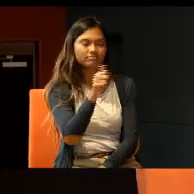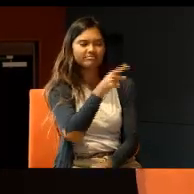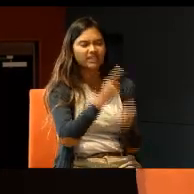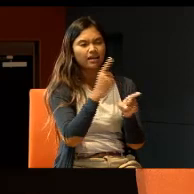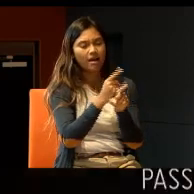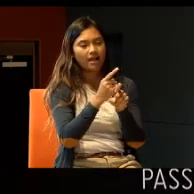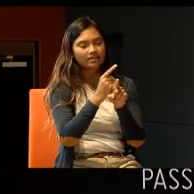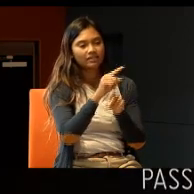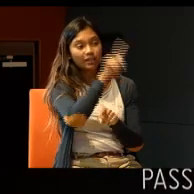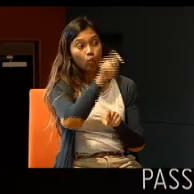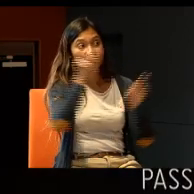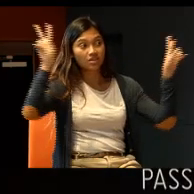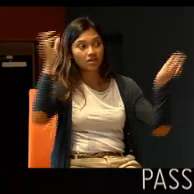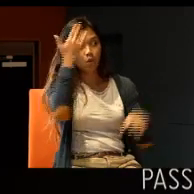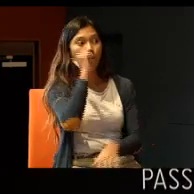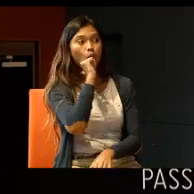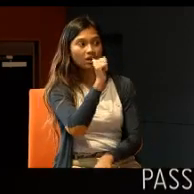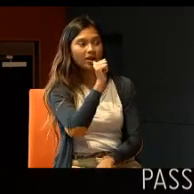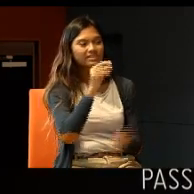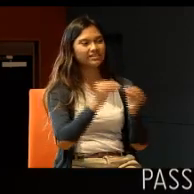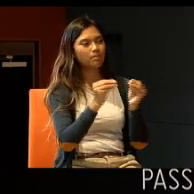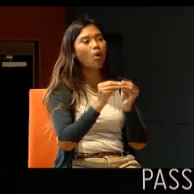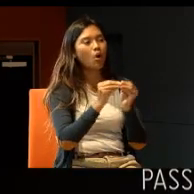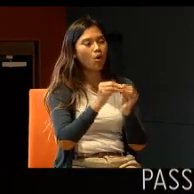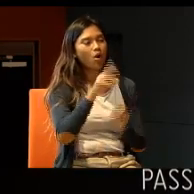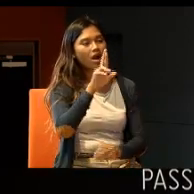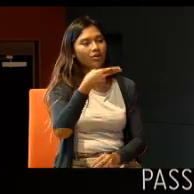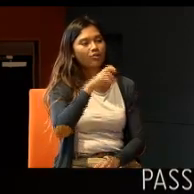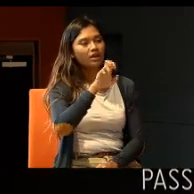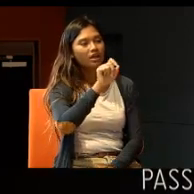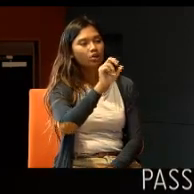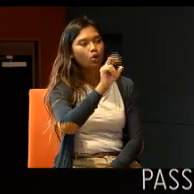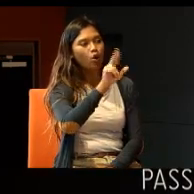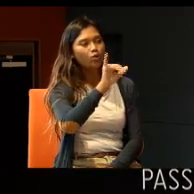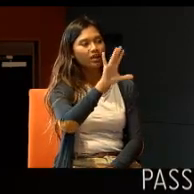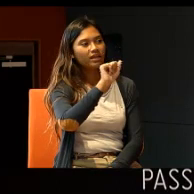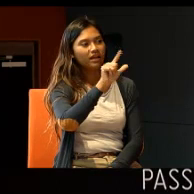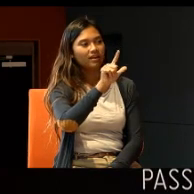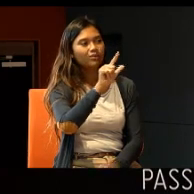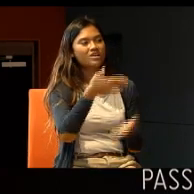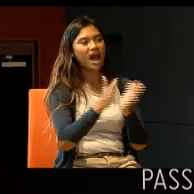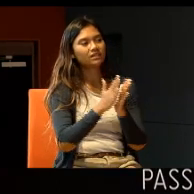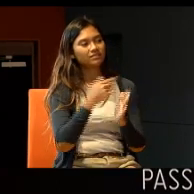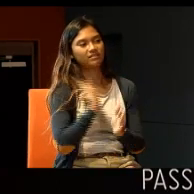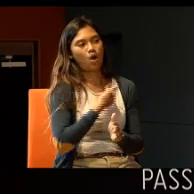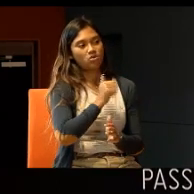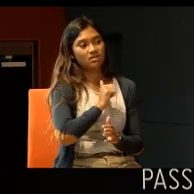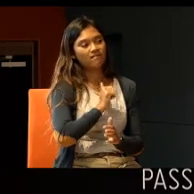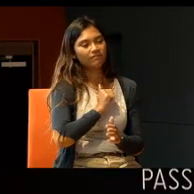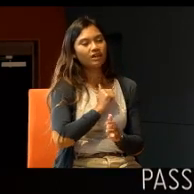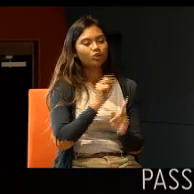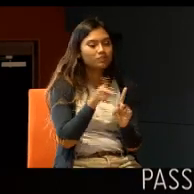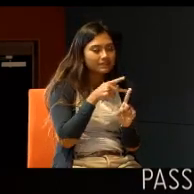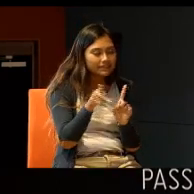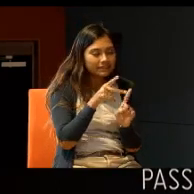very often, is more rhetorical, is we are asking ourselves, why not, to persuade ourselves that it is not